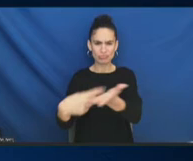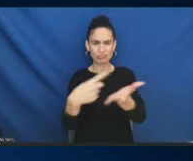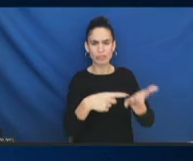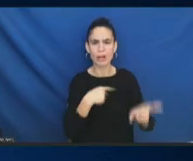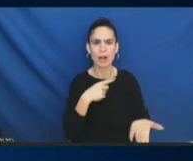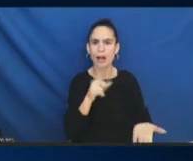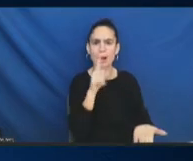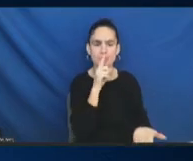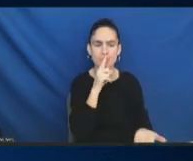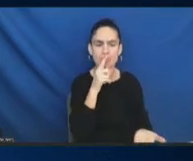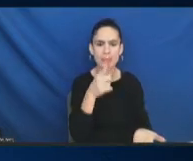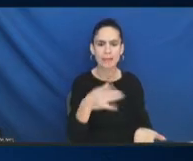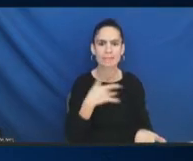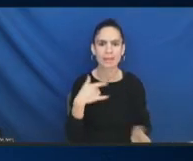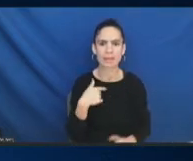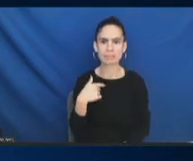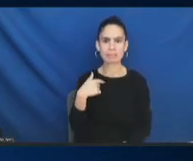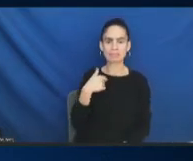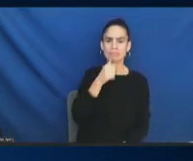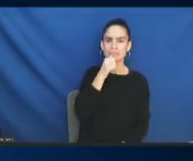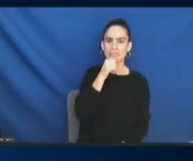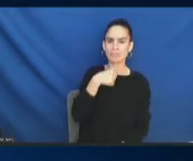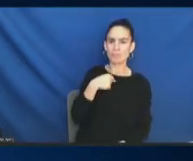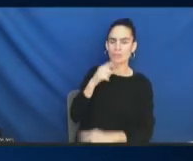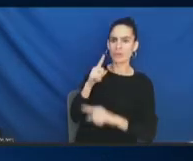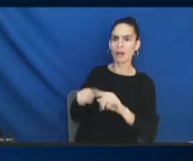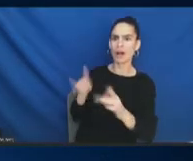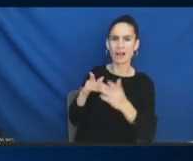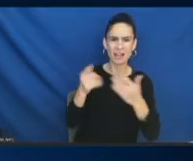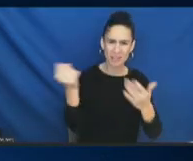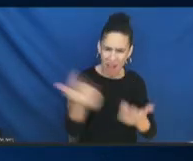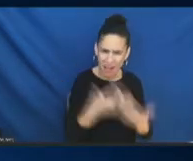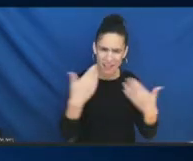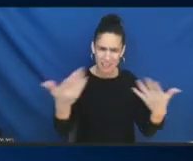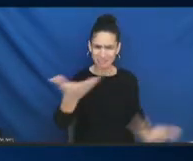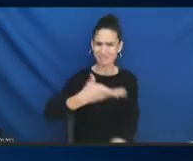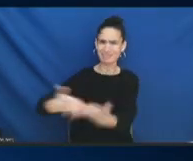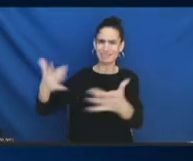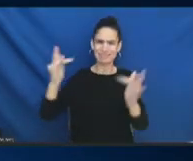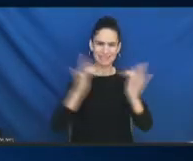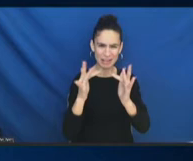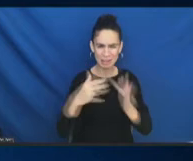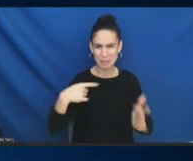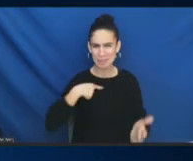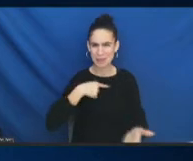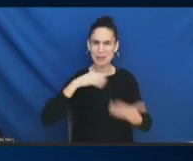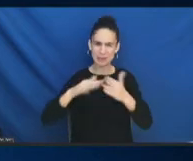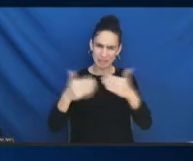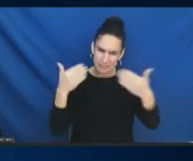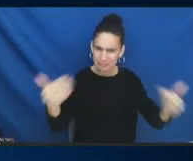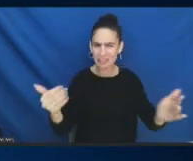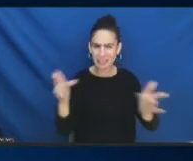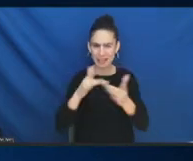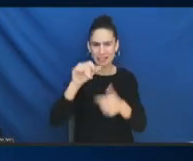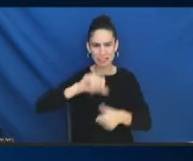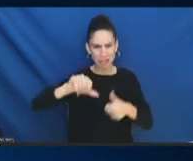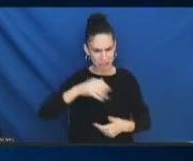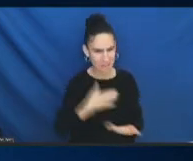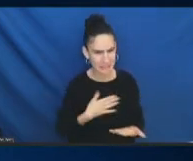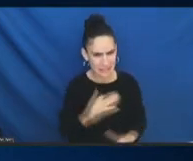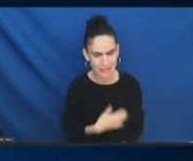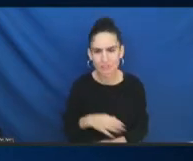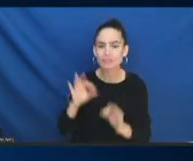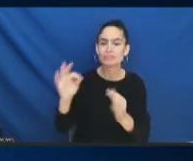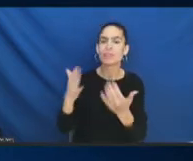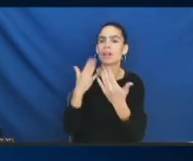like you can't, we can't reach out to each other. We are a community. So, please definitely feel free to do that. Okay. Thank you. Marcella Nunez-